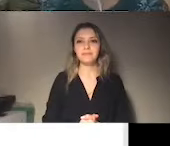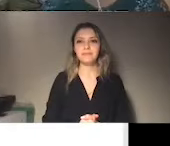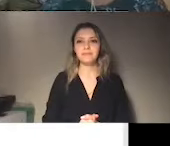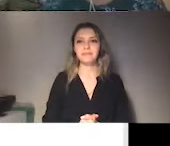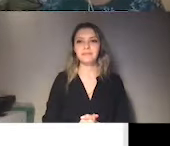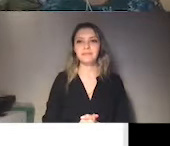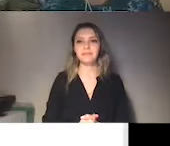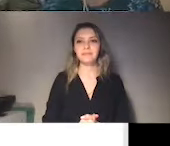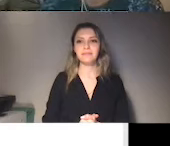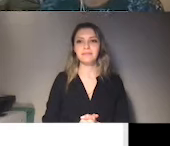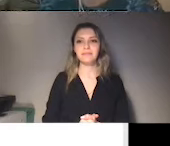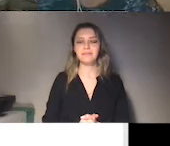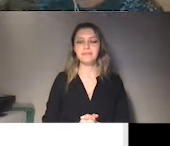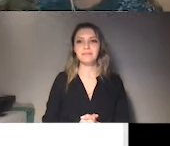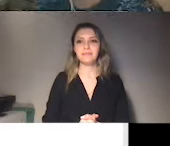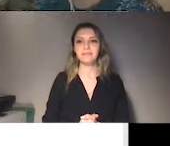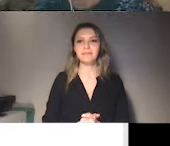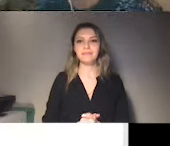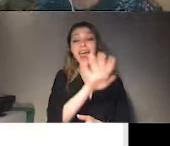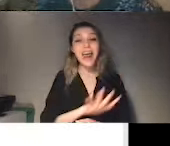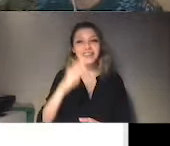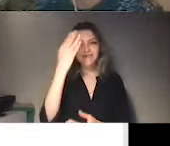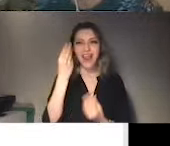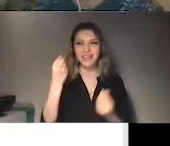Herkese merhaba, iyi bir akşam diliyorum.